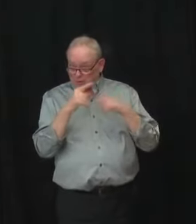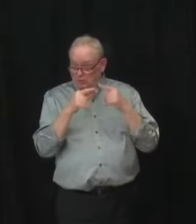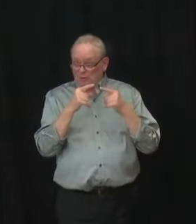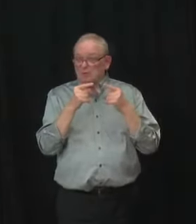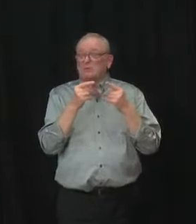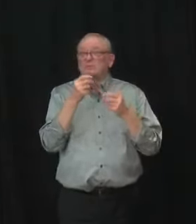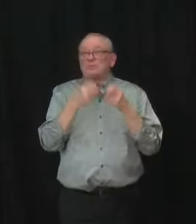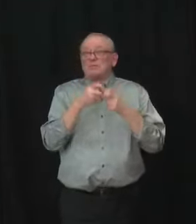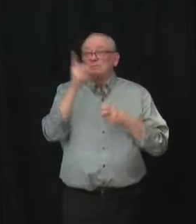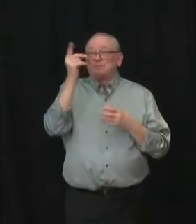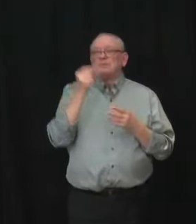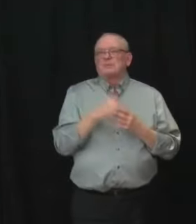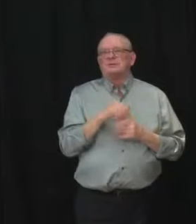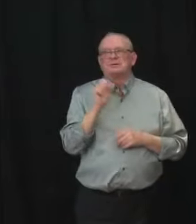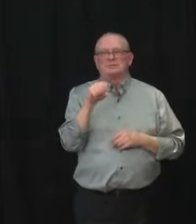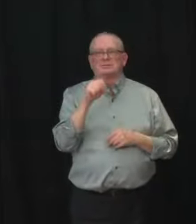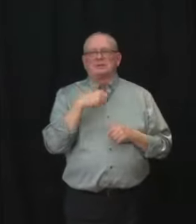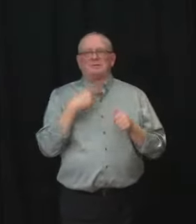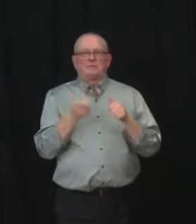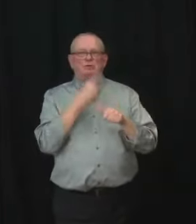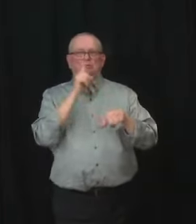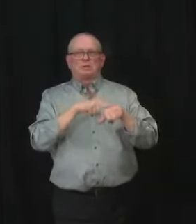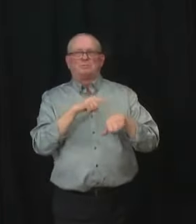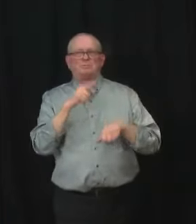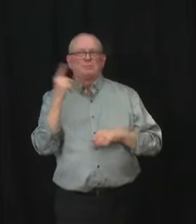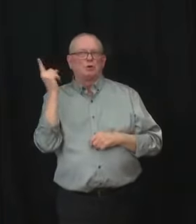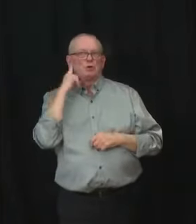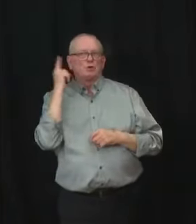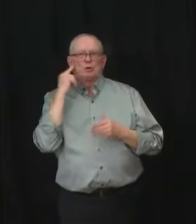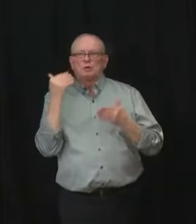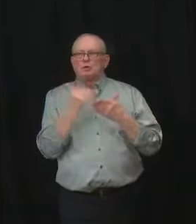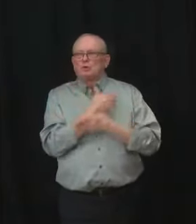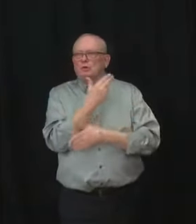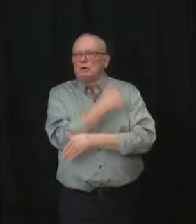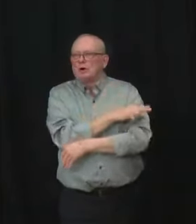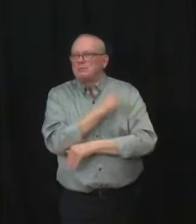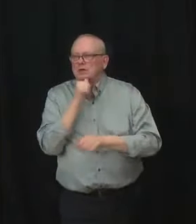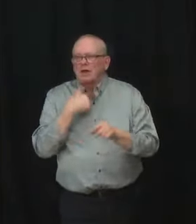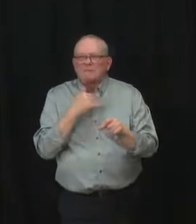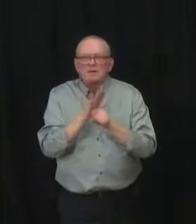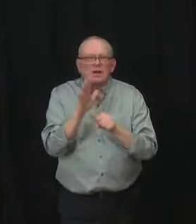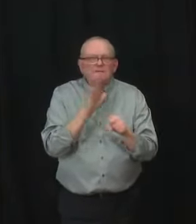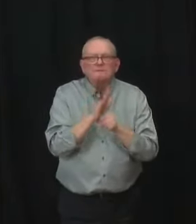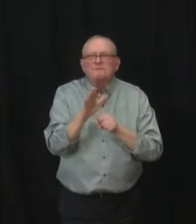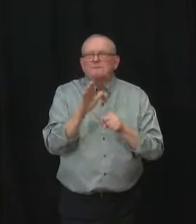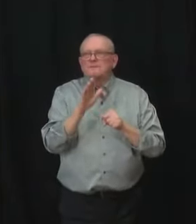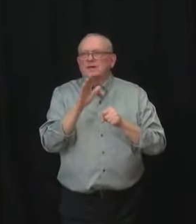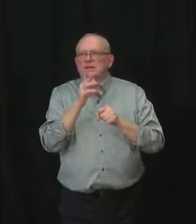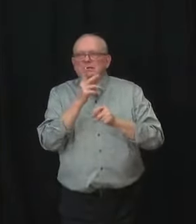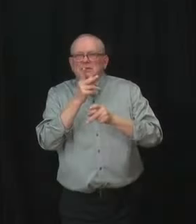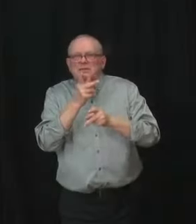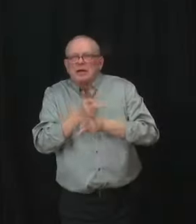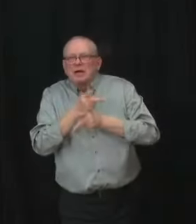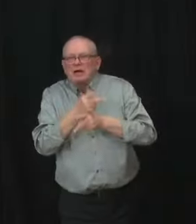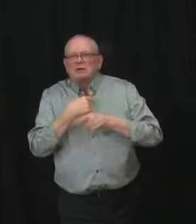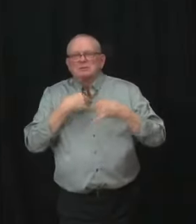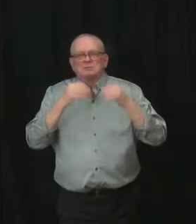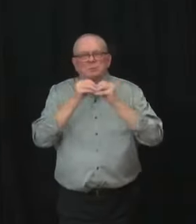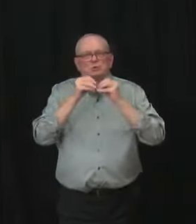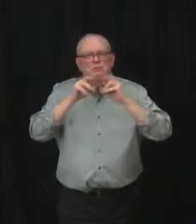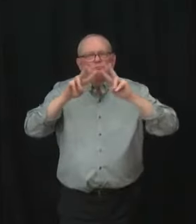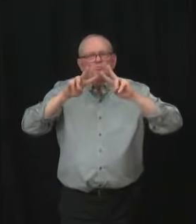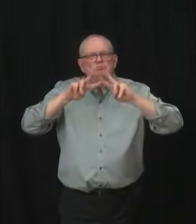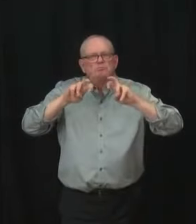heard that there was concerns and the ability of the new hospitals provide uh to provide care so happy to look into that uh look into that further.